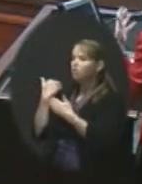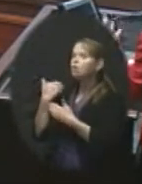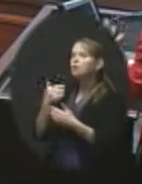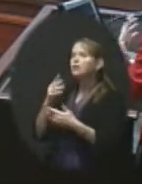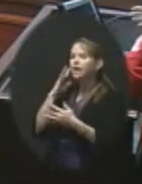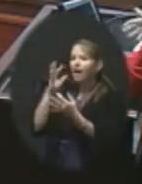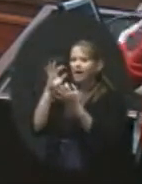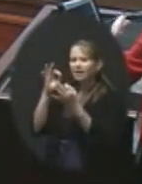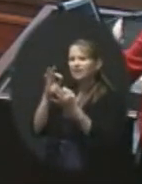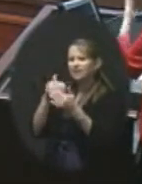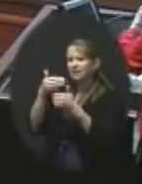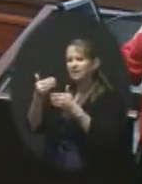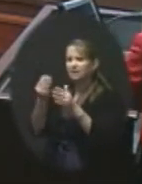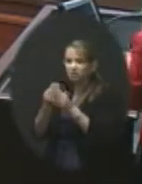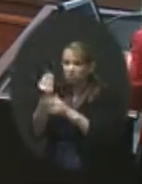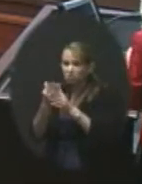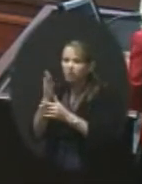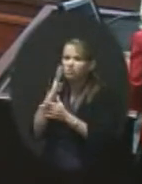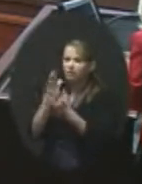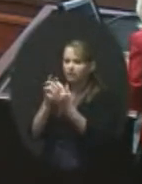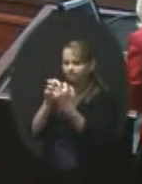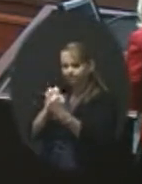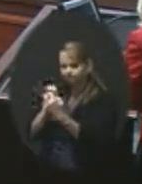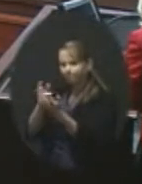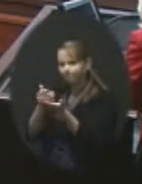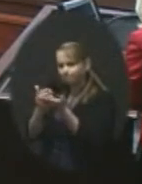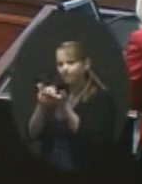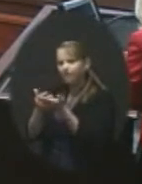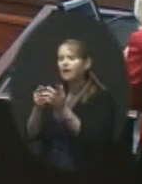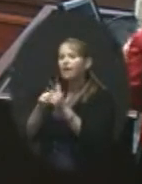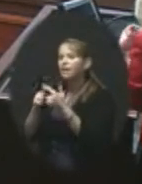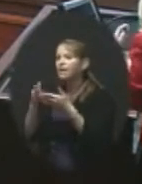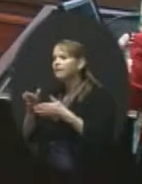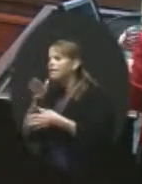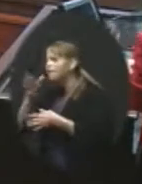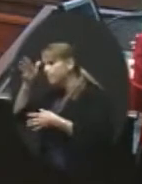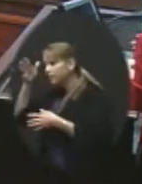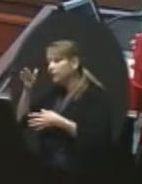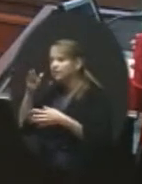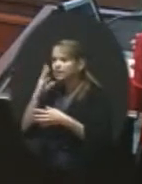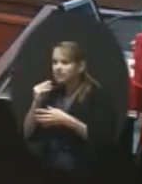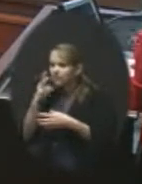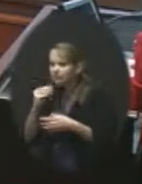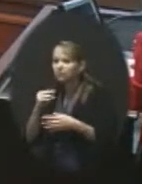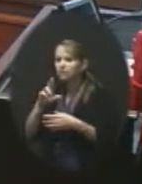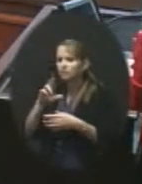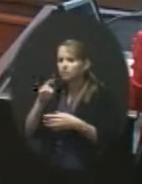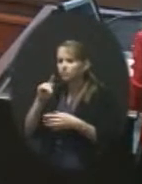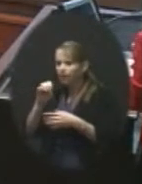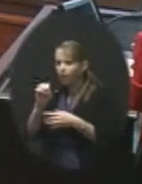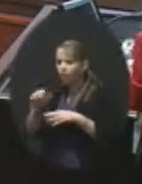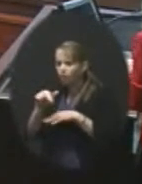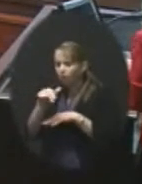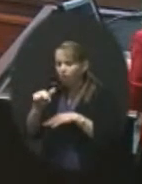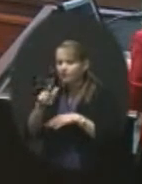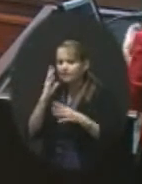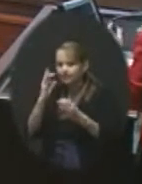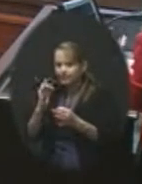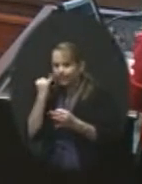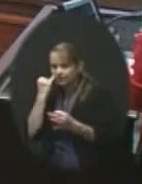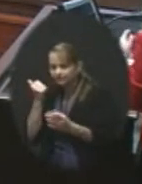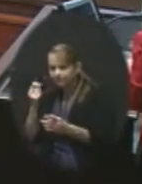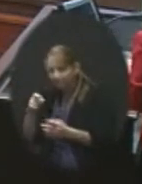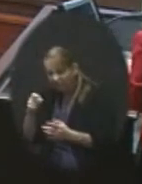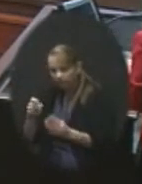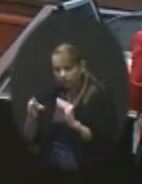have some time this summer to walk through. The and some of those kind of things. So we'll get on it really quickly in January with the city